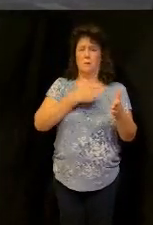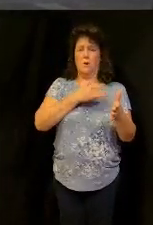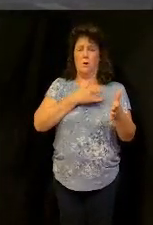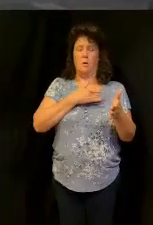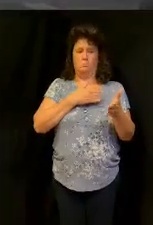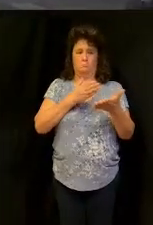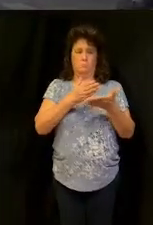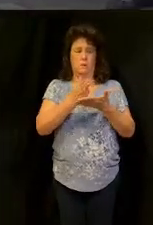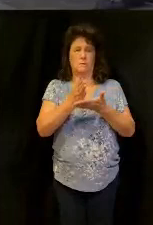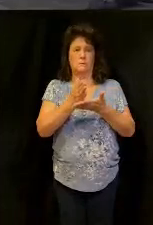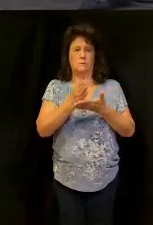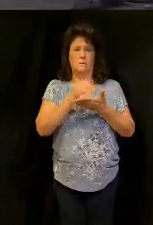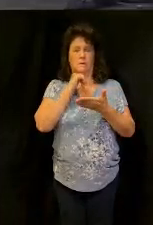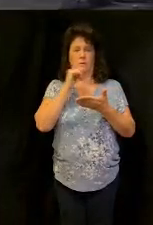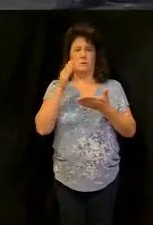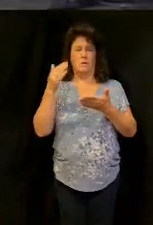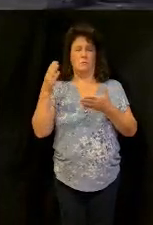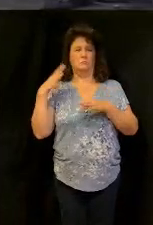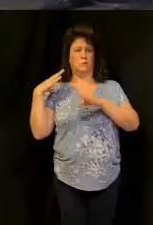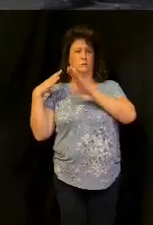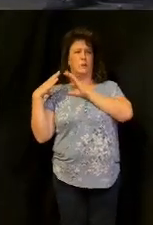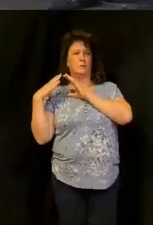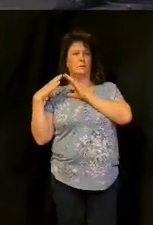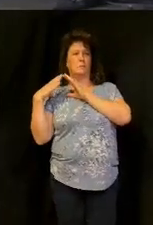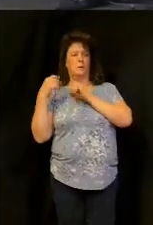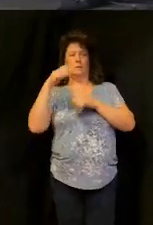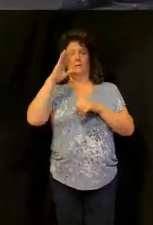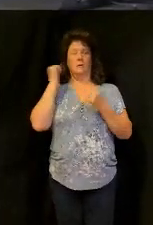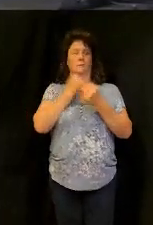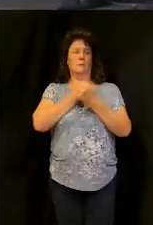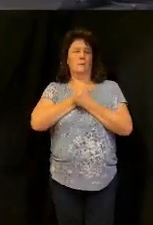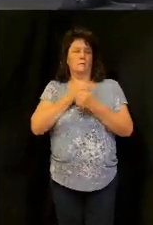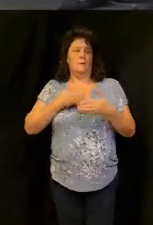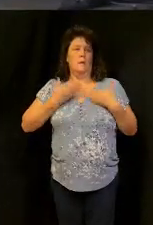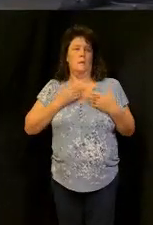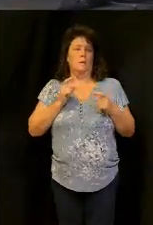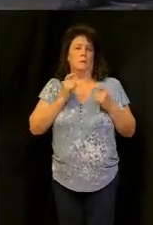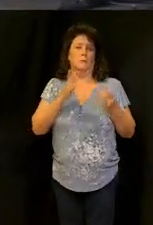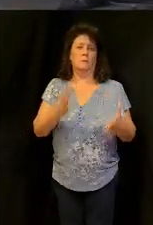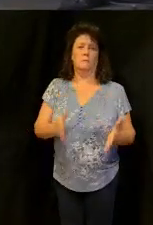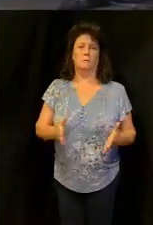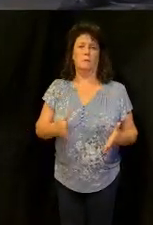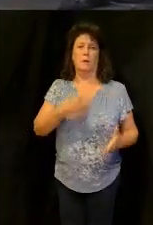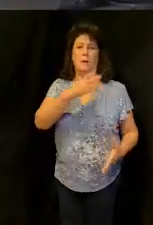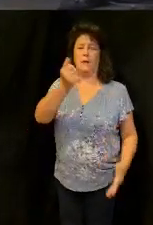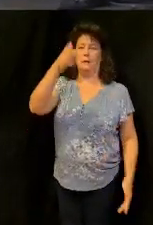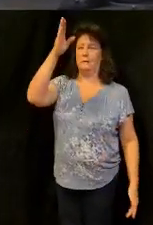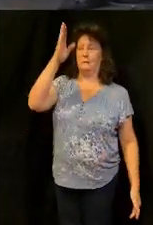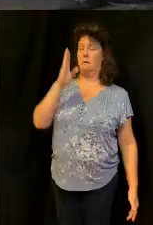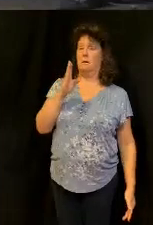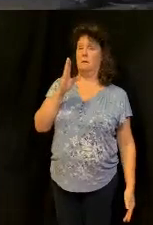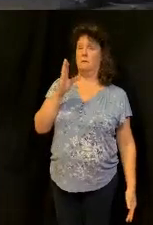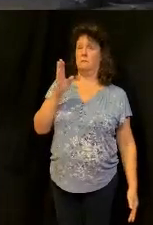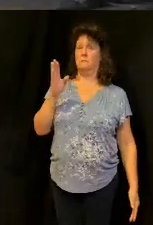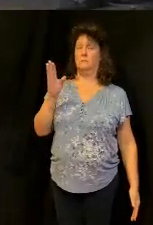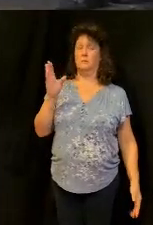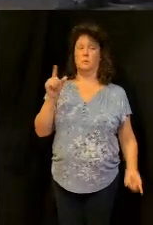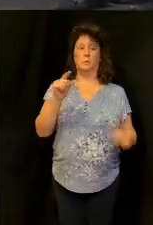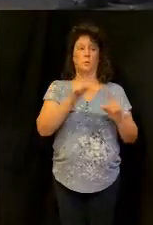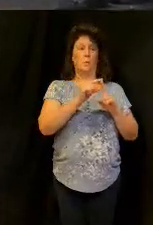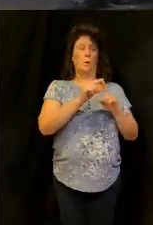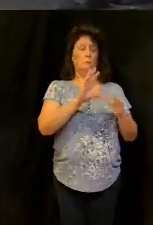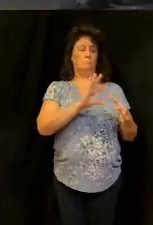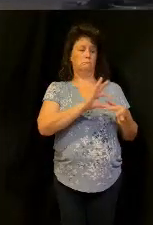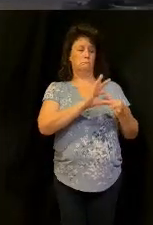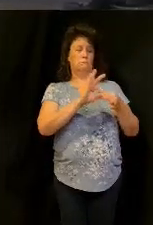heart not grudging over necessity for God loves a what a cheerful giver and God that's the conjunction right sowing